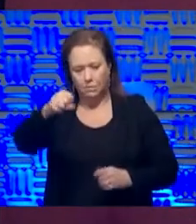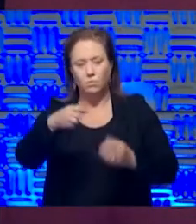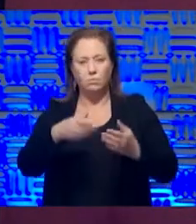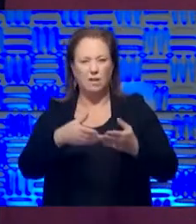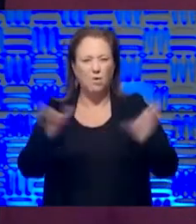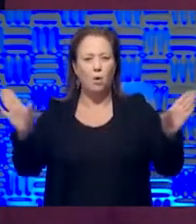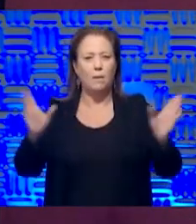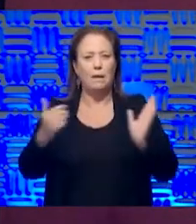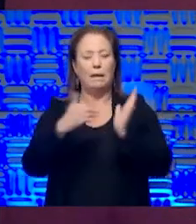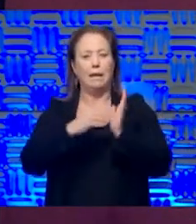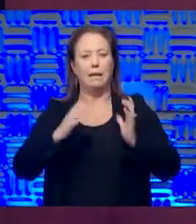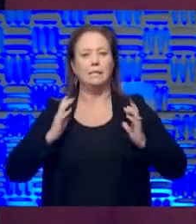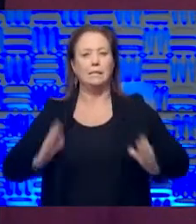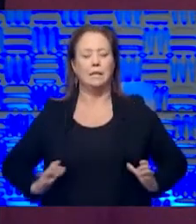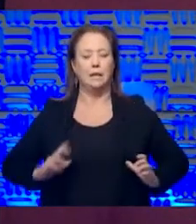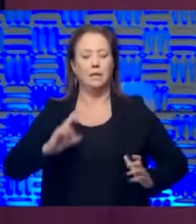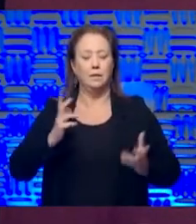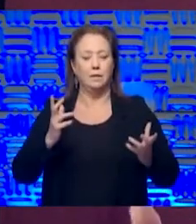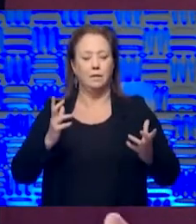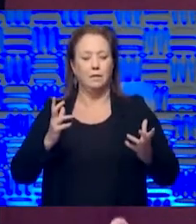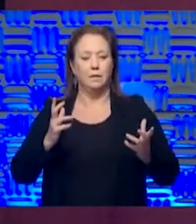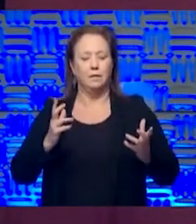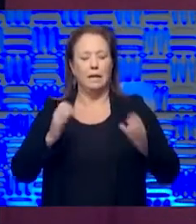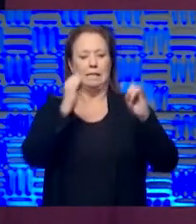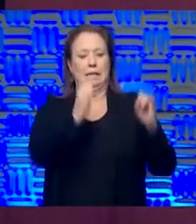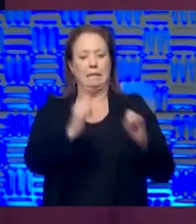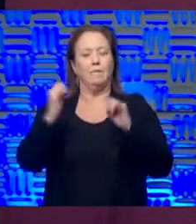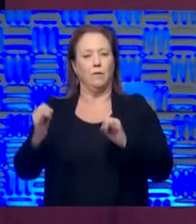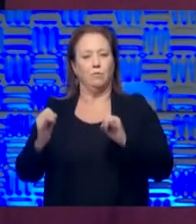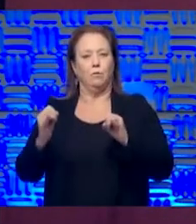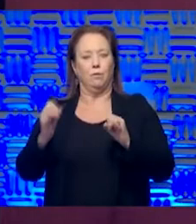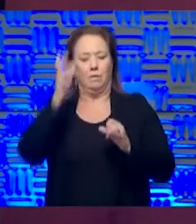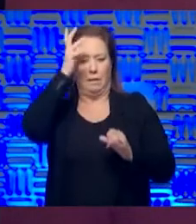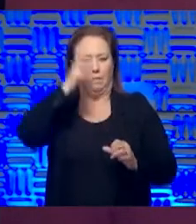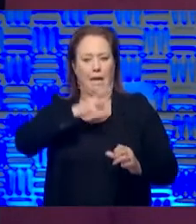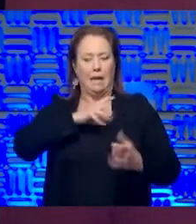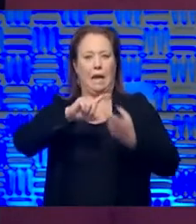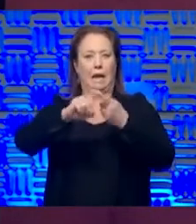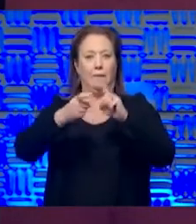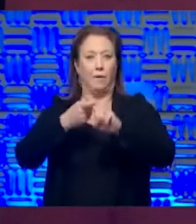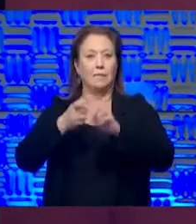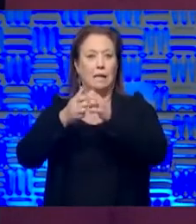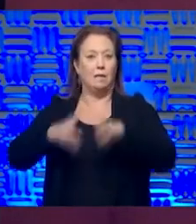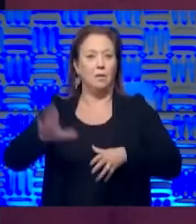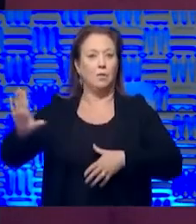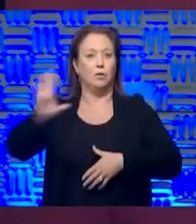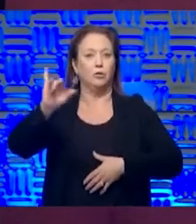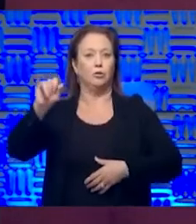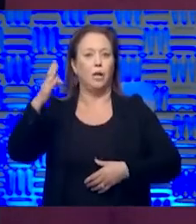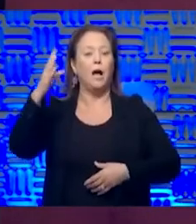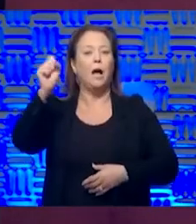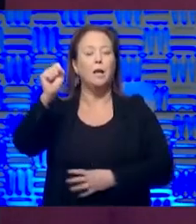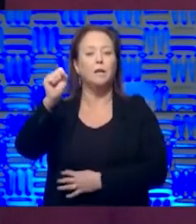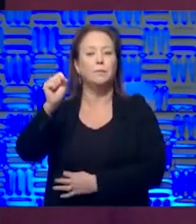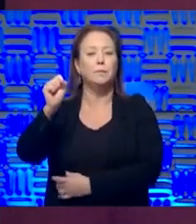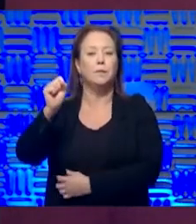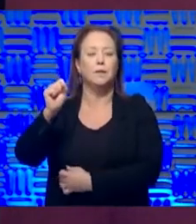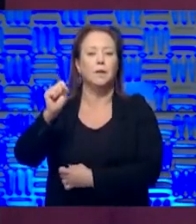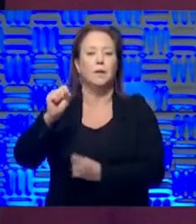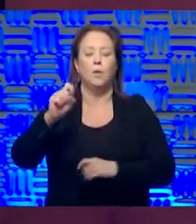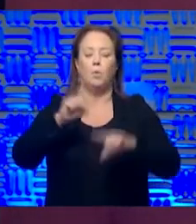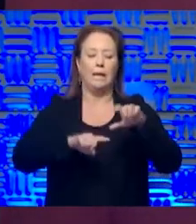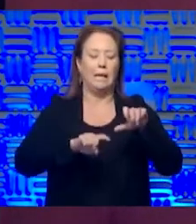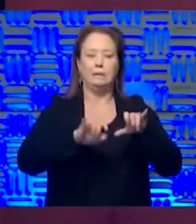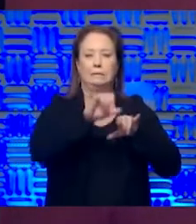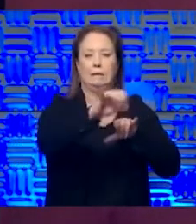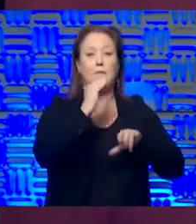uh, as a, as a citizen and a personal, just an individual, man, I have friends who have lost their jobs and I, we, we, we can't stay sheltered